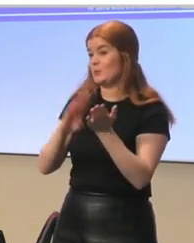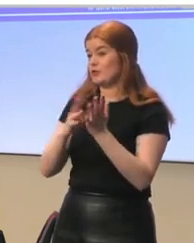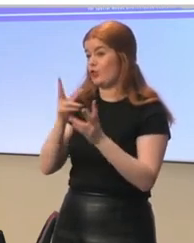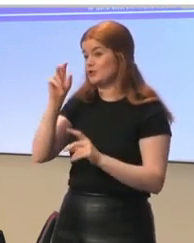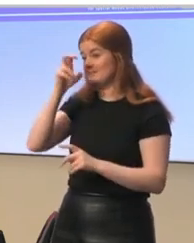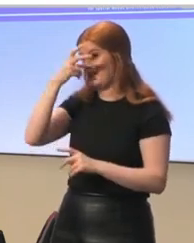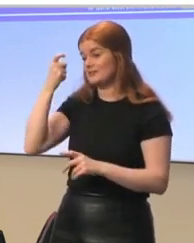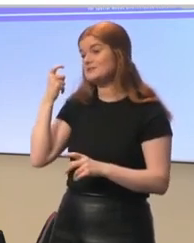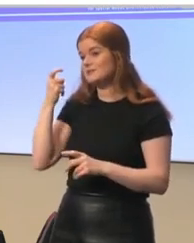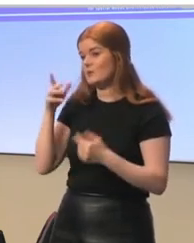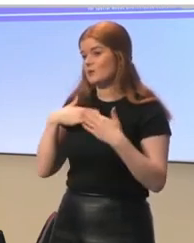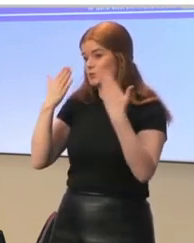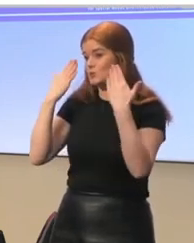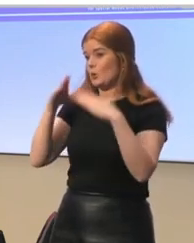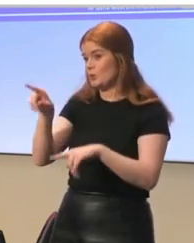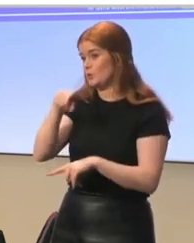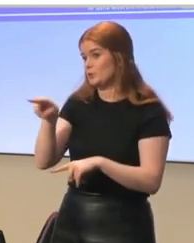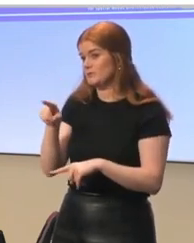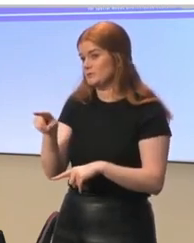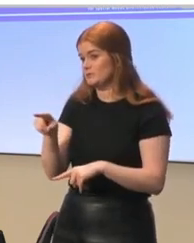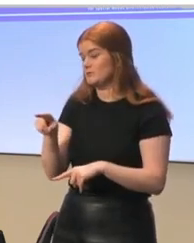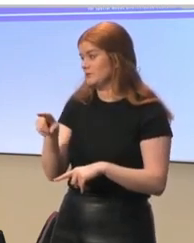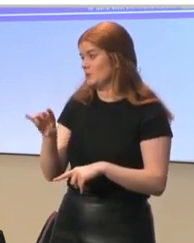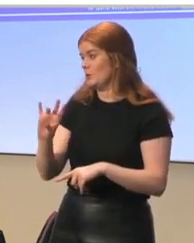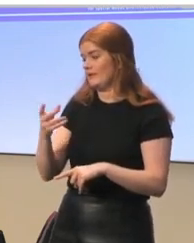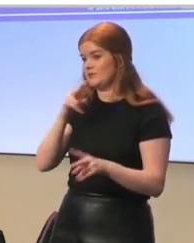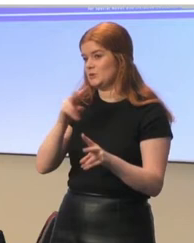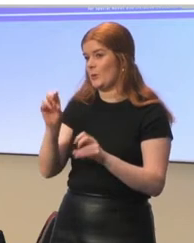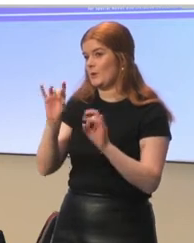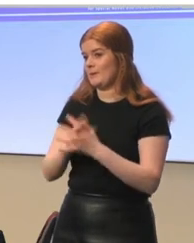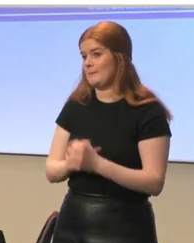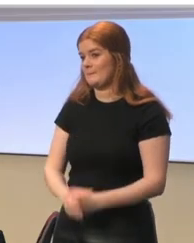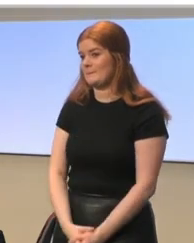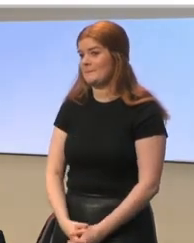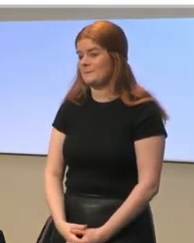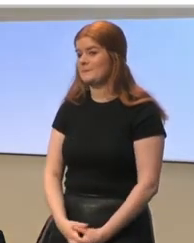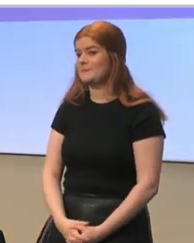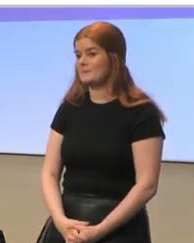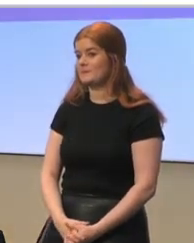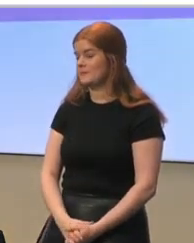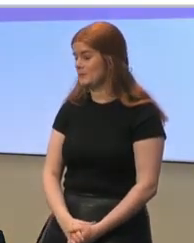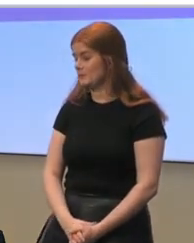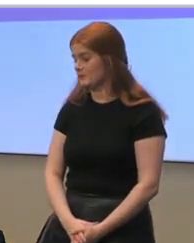seconds, I think, about. So, I would like to show you this short video for introducing the position.